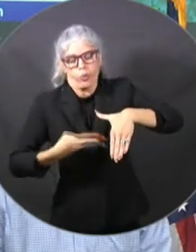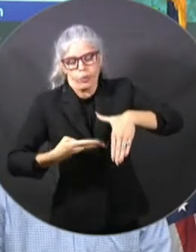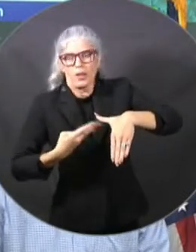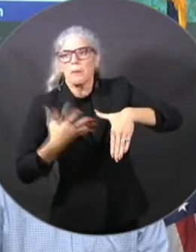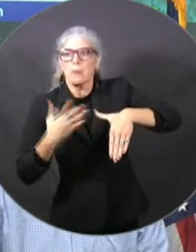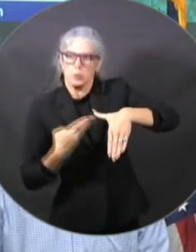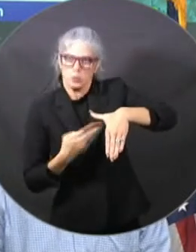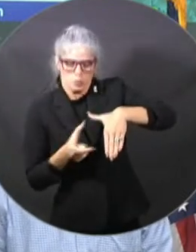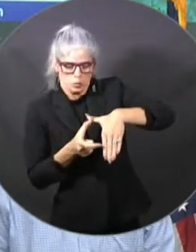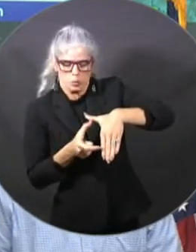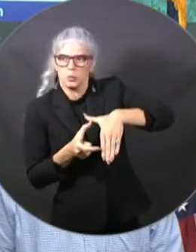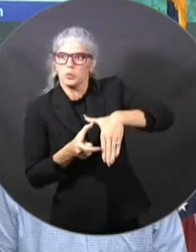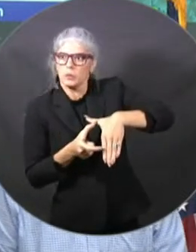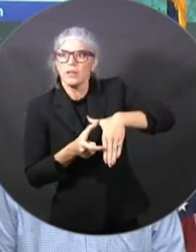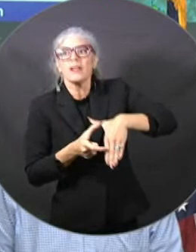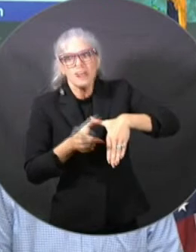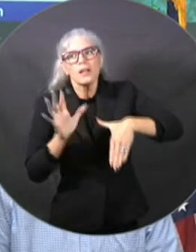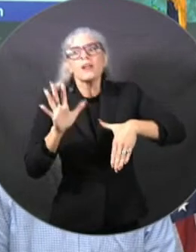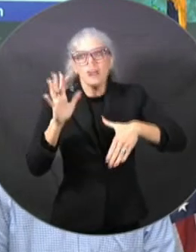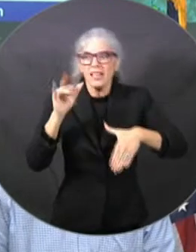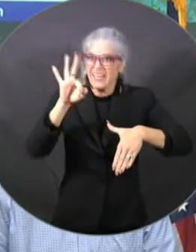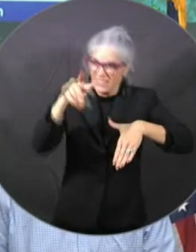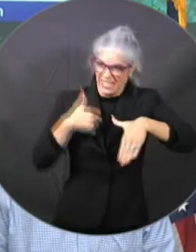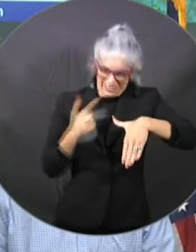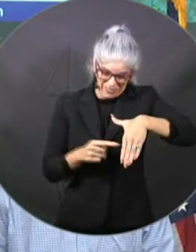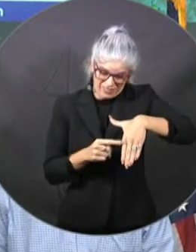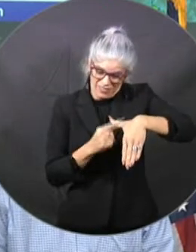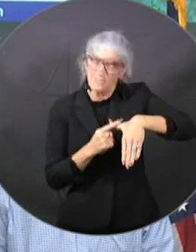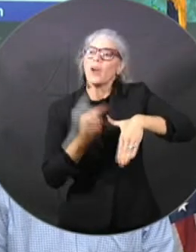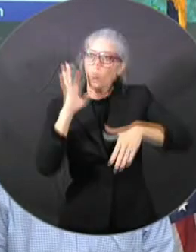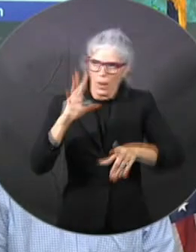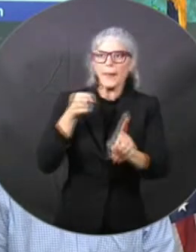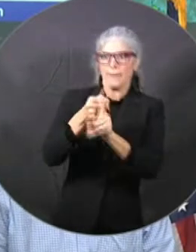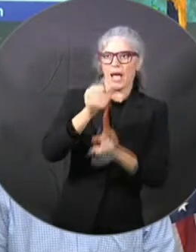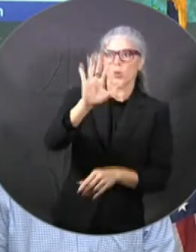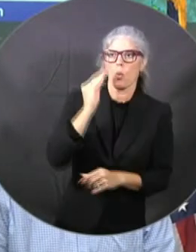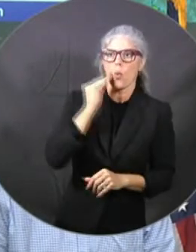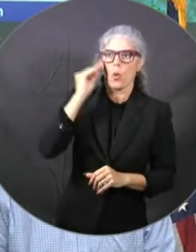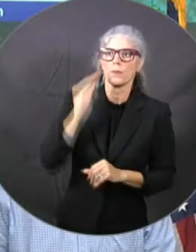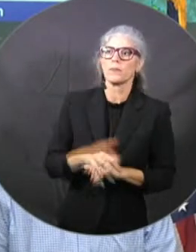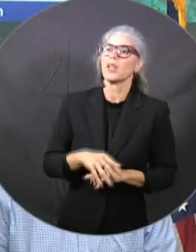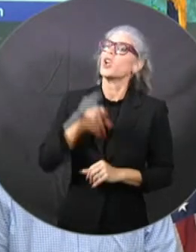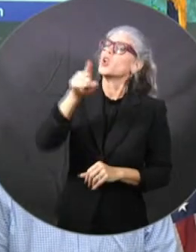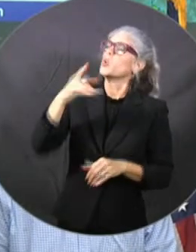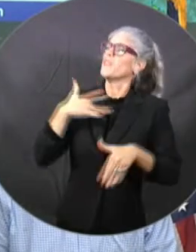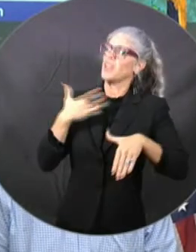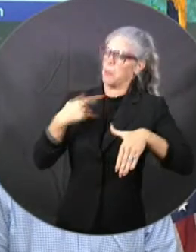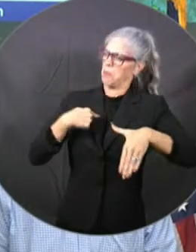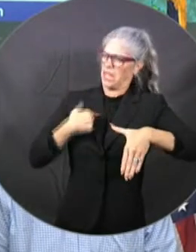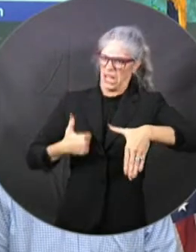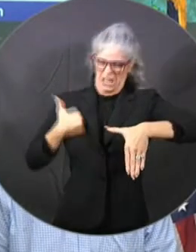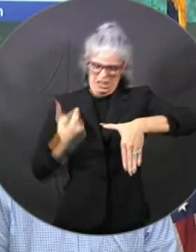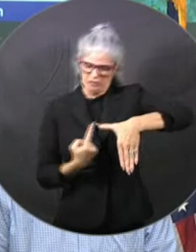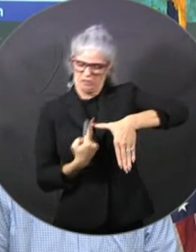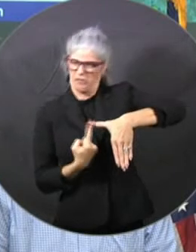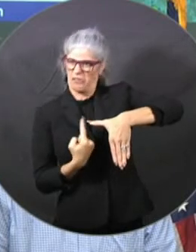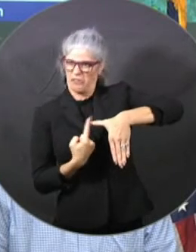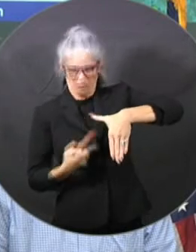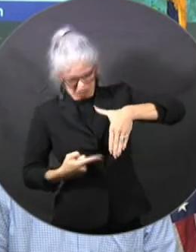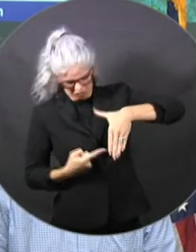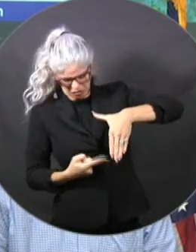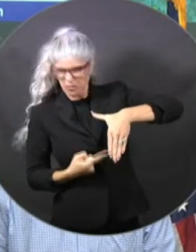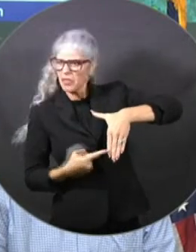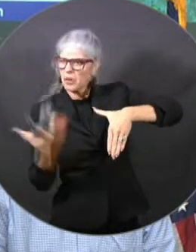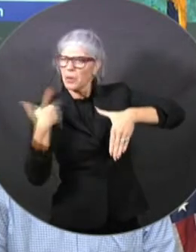And just because you're not in the the eye of the cone does not mean that you're not going to face major, major impacts. So so